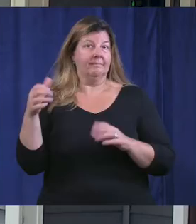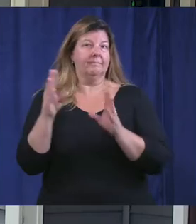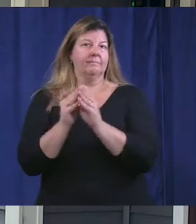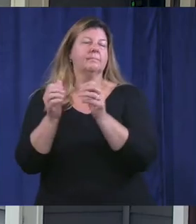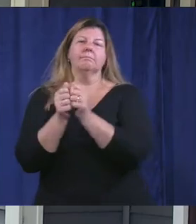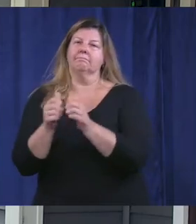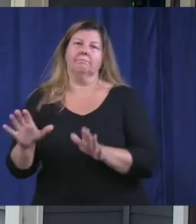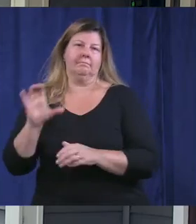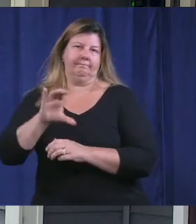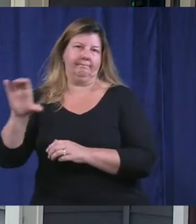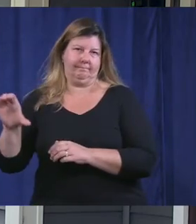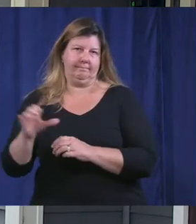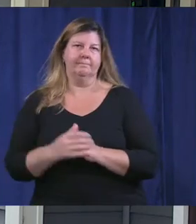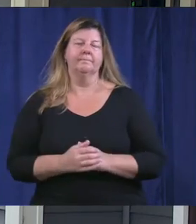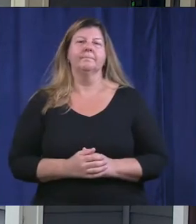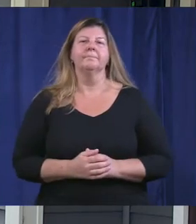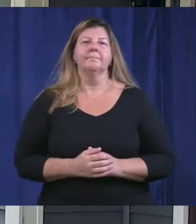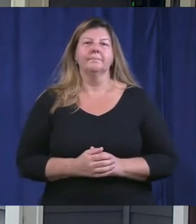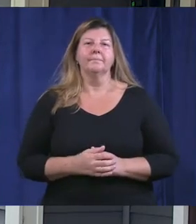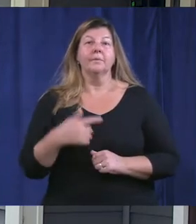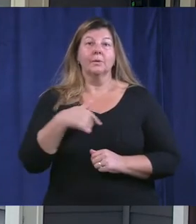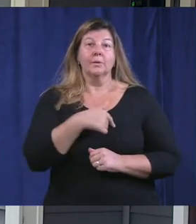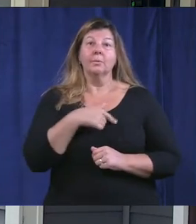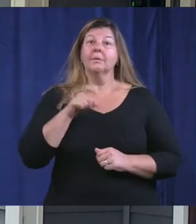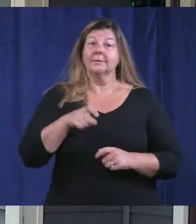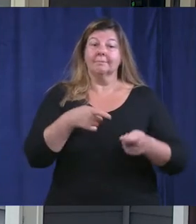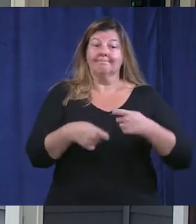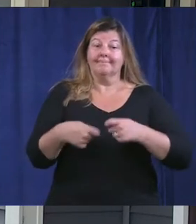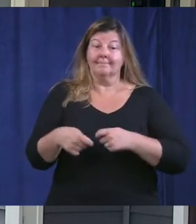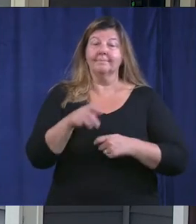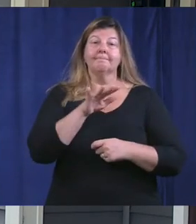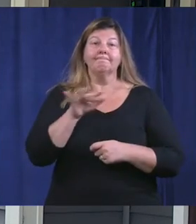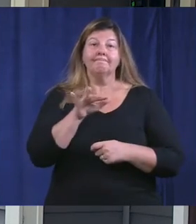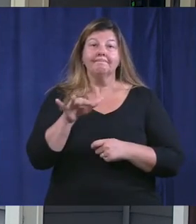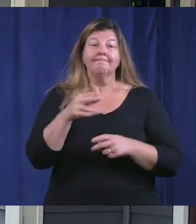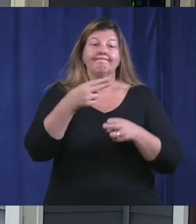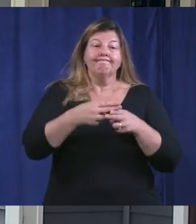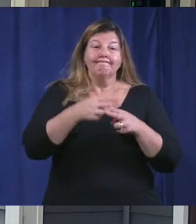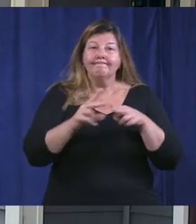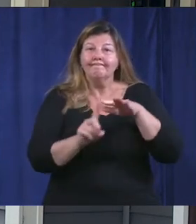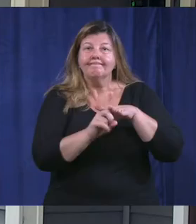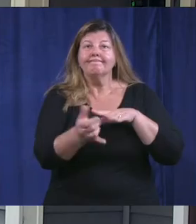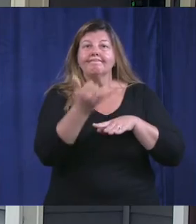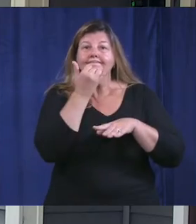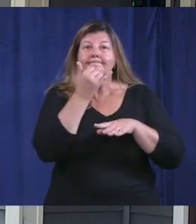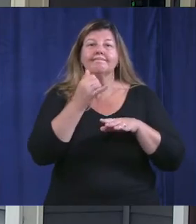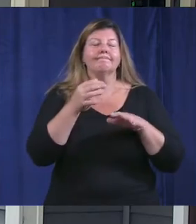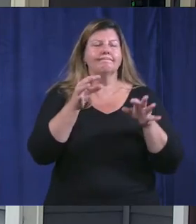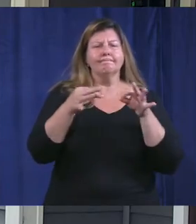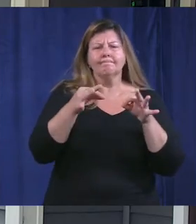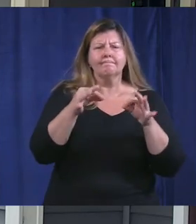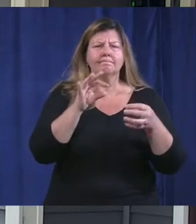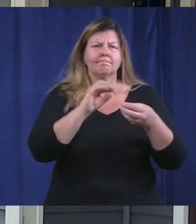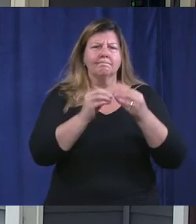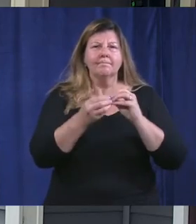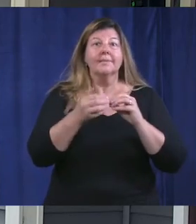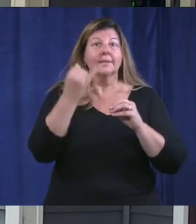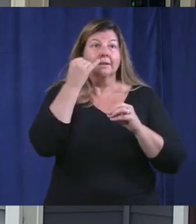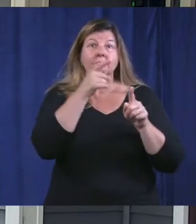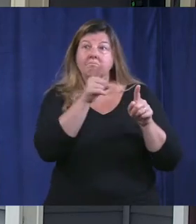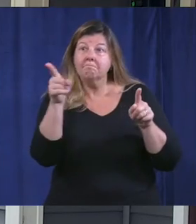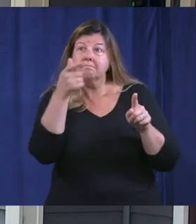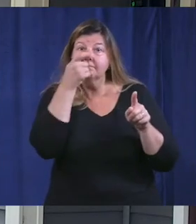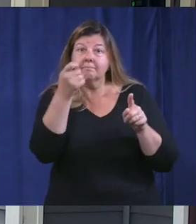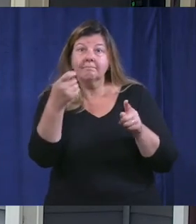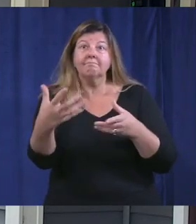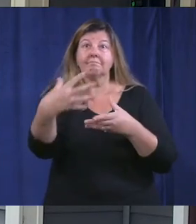without. We will have the task of correcting spelling on some words and adding some names. If anyone out there